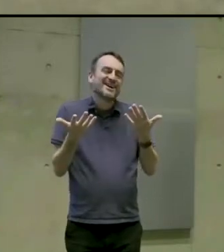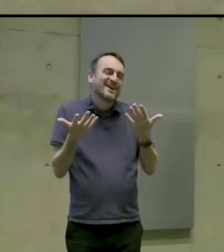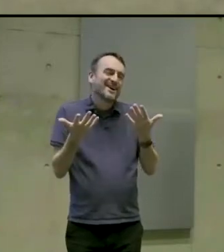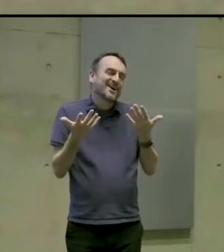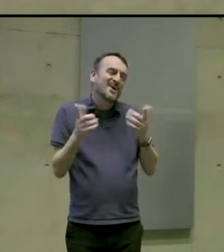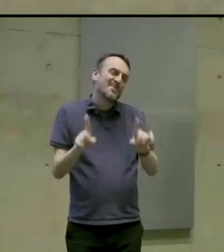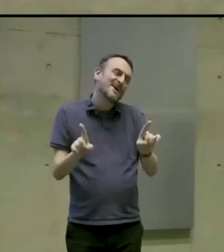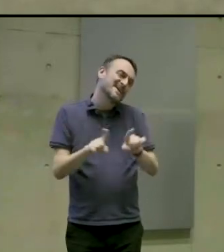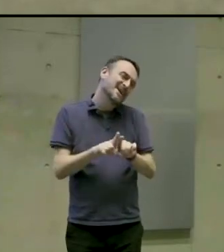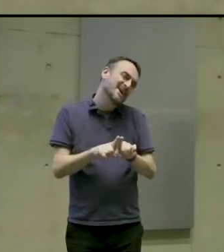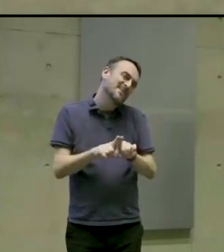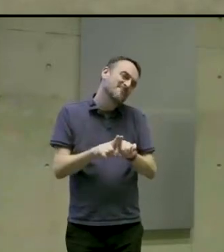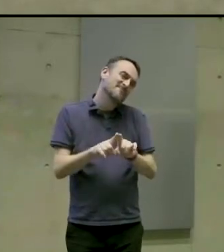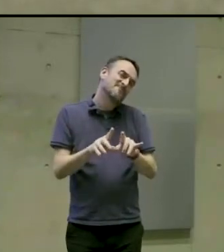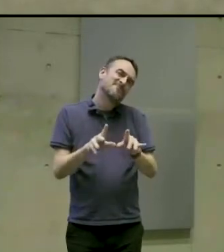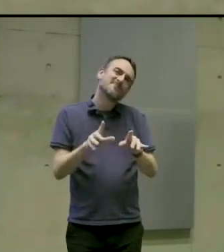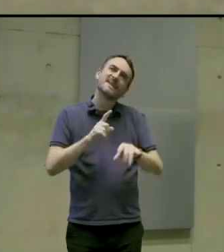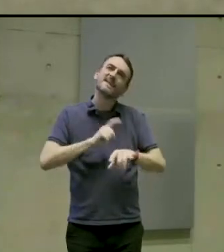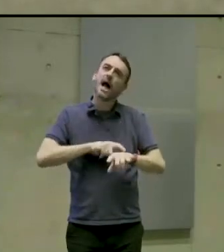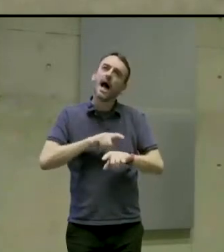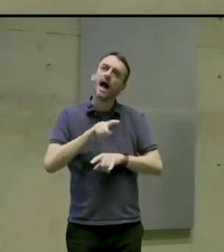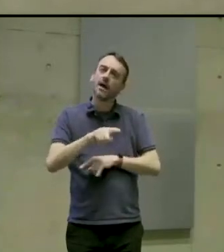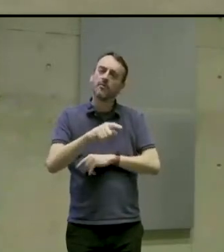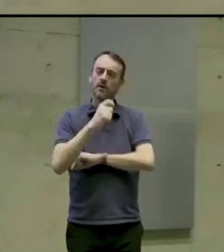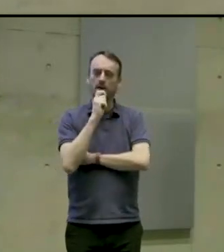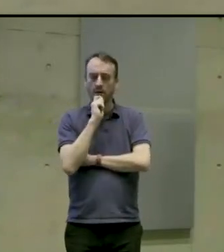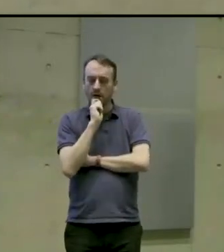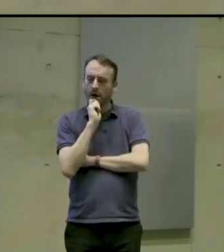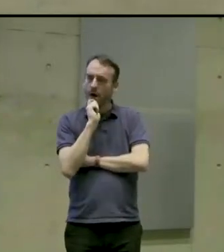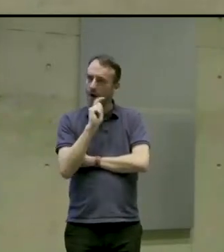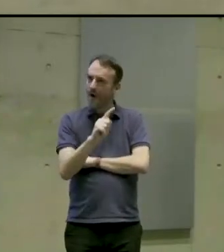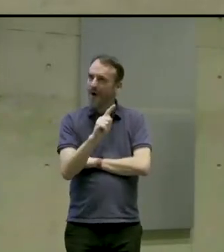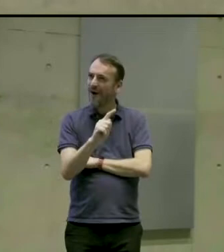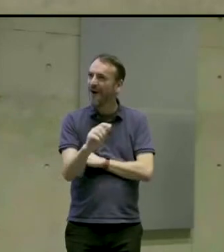great chance to learn.